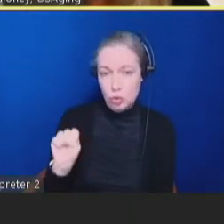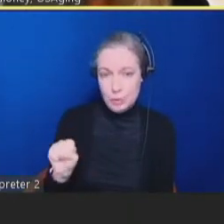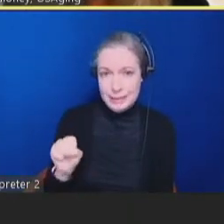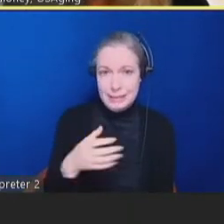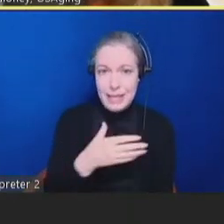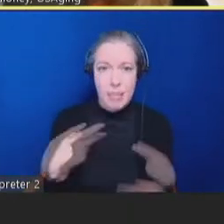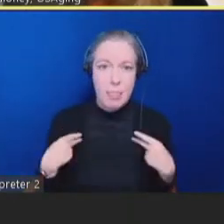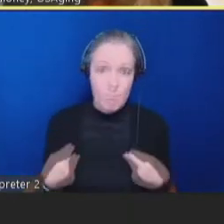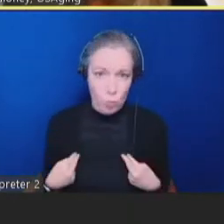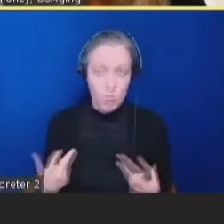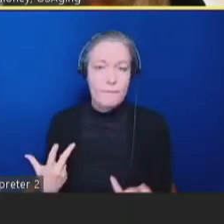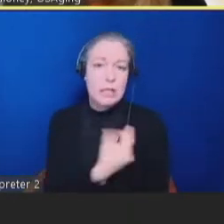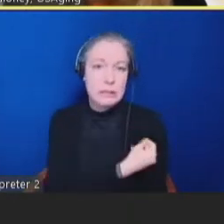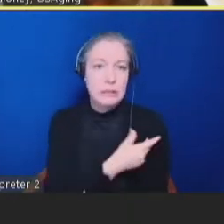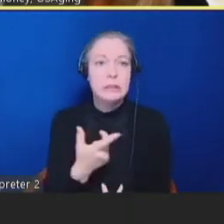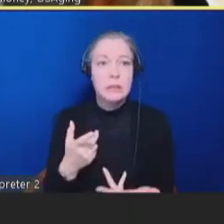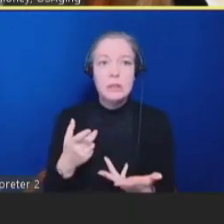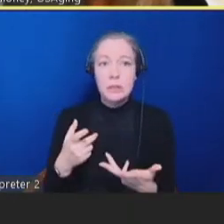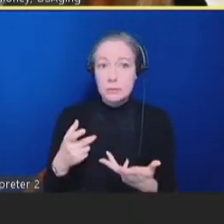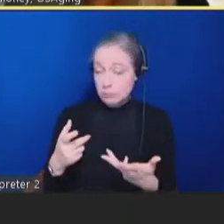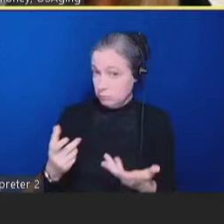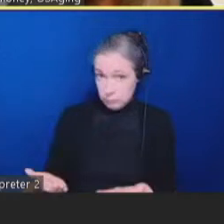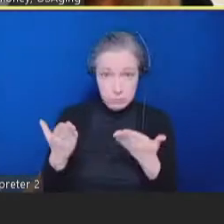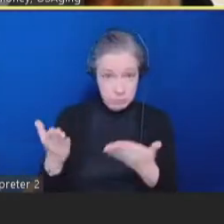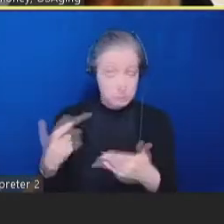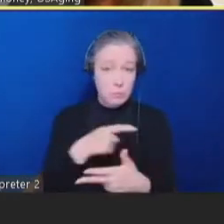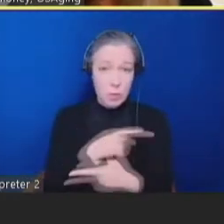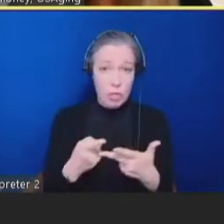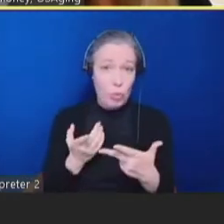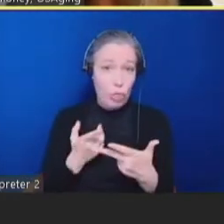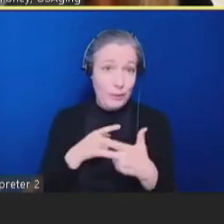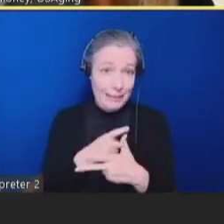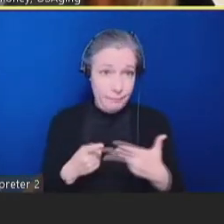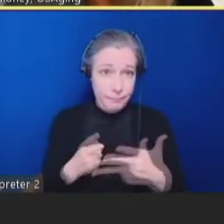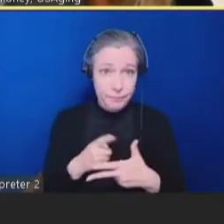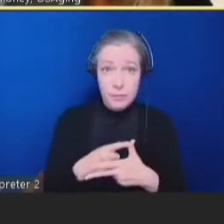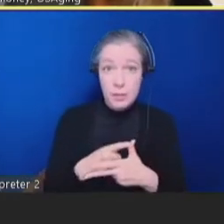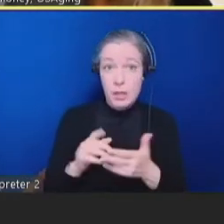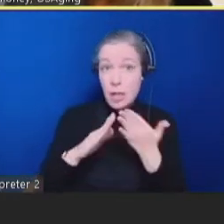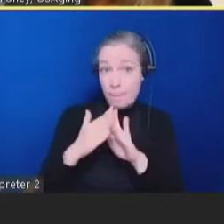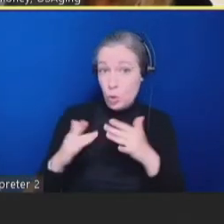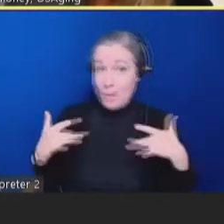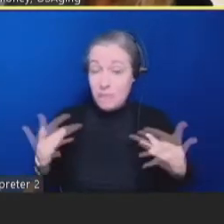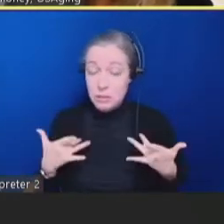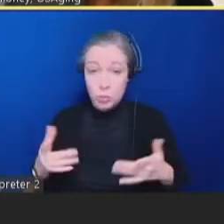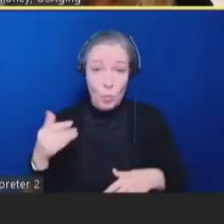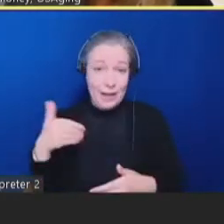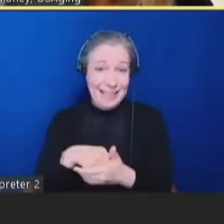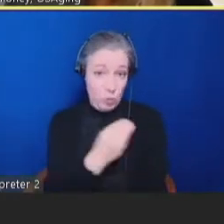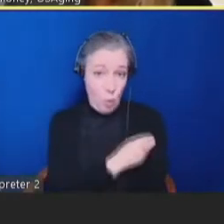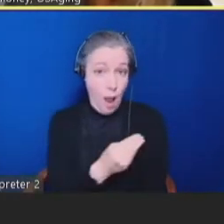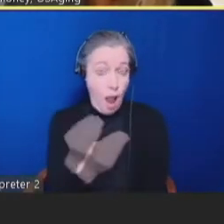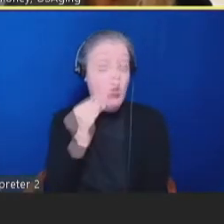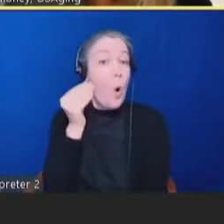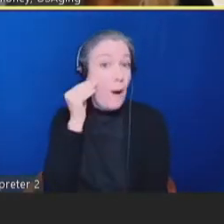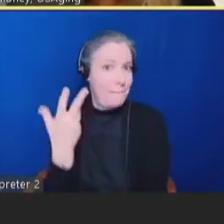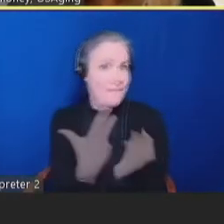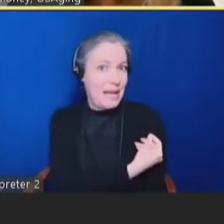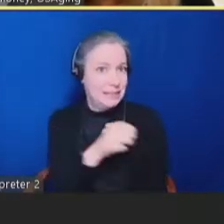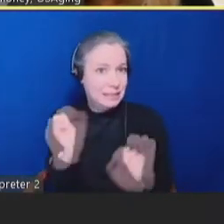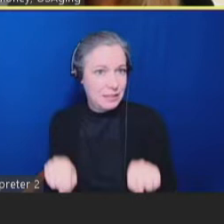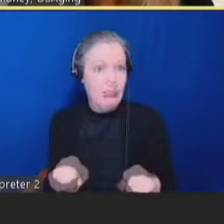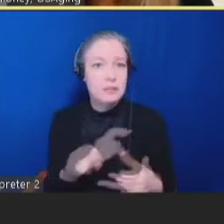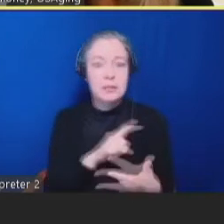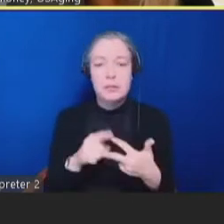Vaccinations offered through community events or in-home vaccinations. Supportive services, including assistance with signing